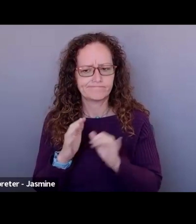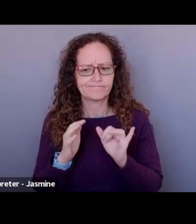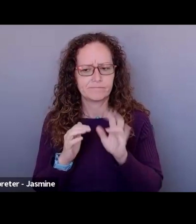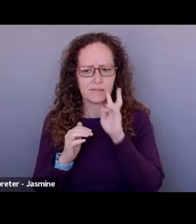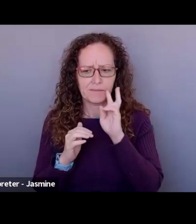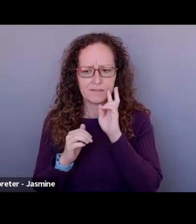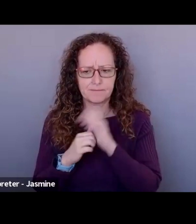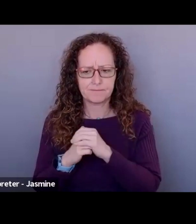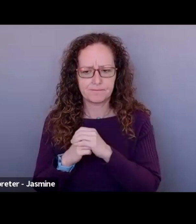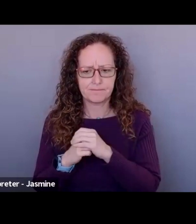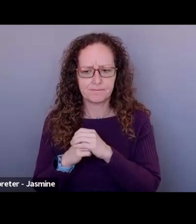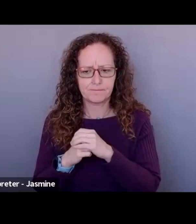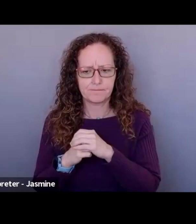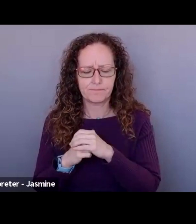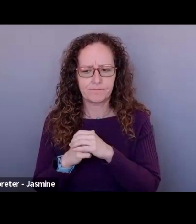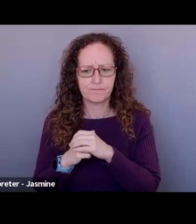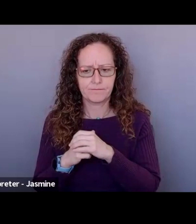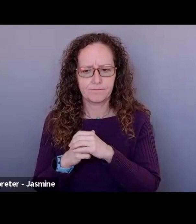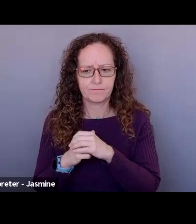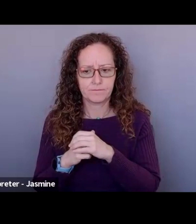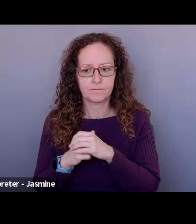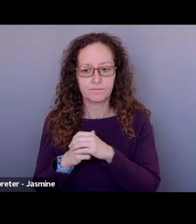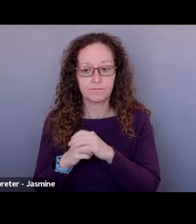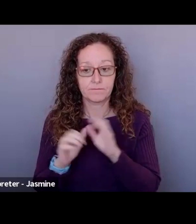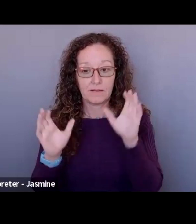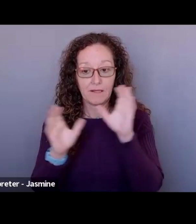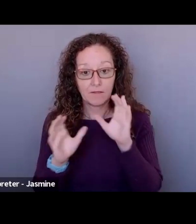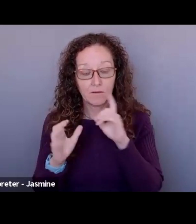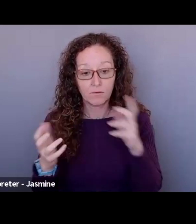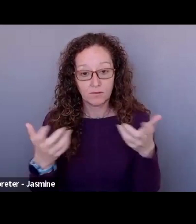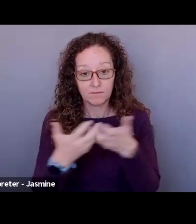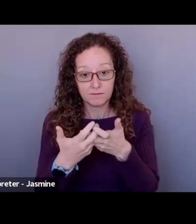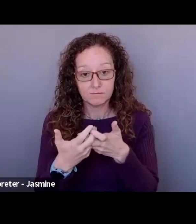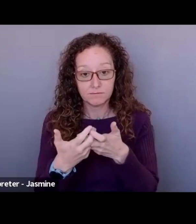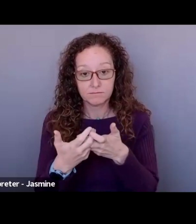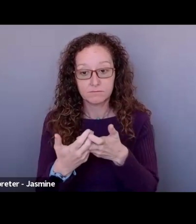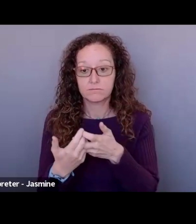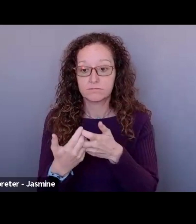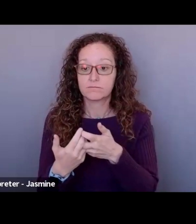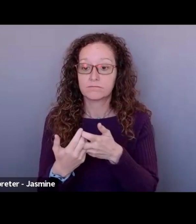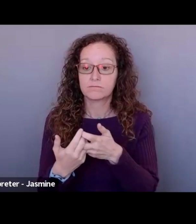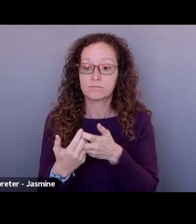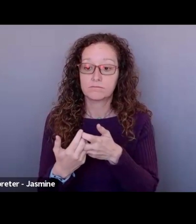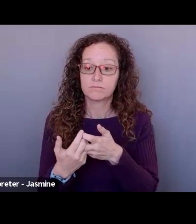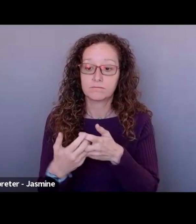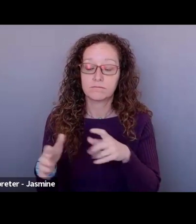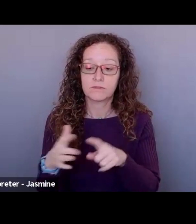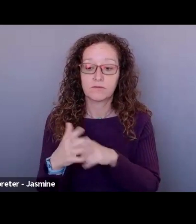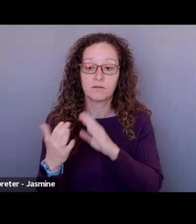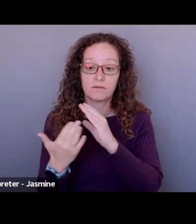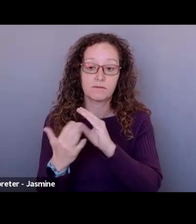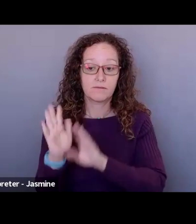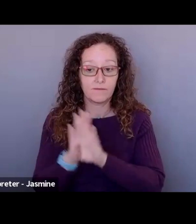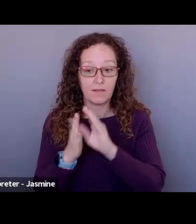you need to look for a match. So look at, they need to start developing a list of prospects,